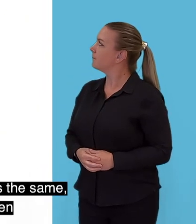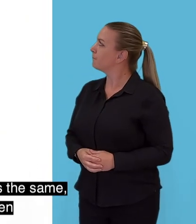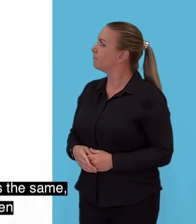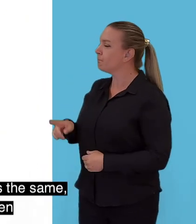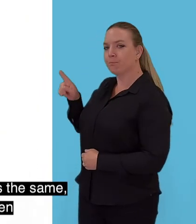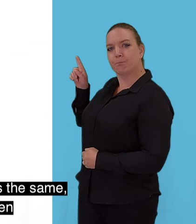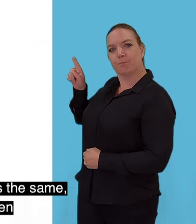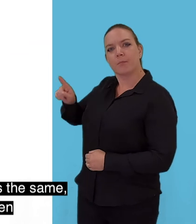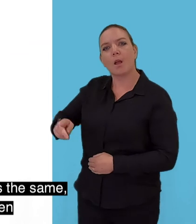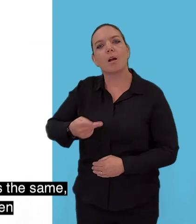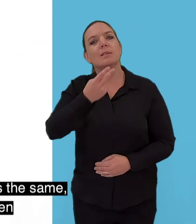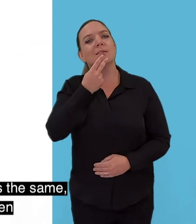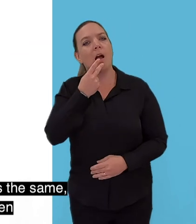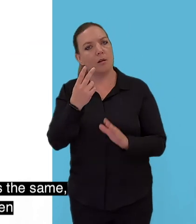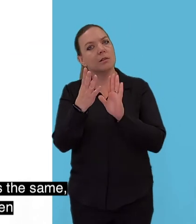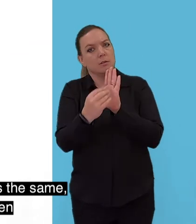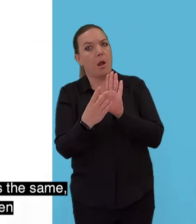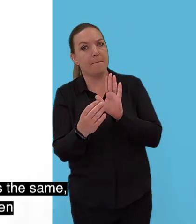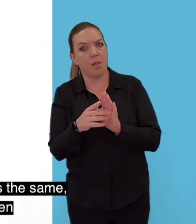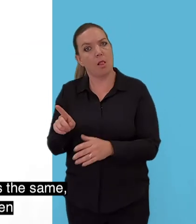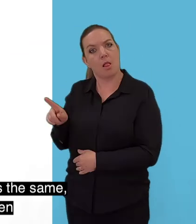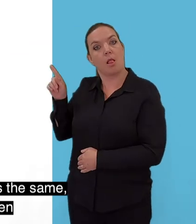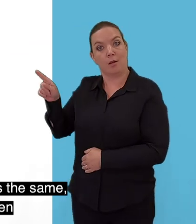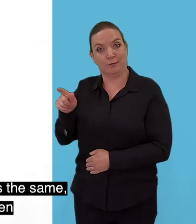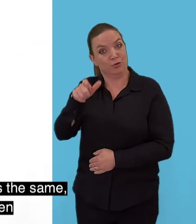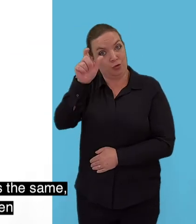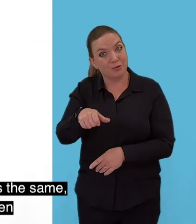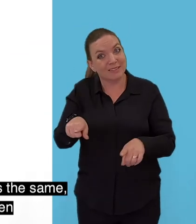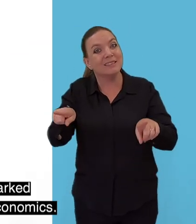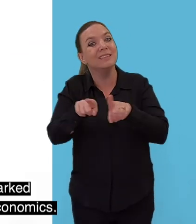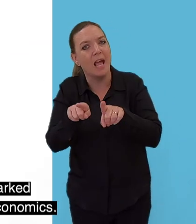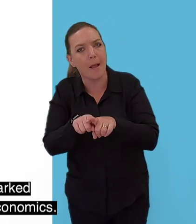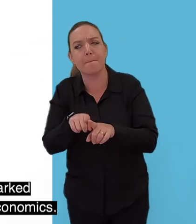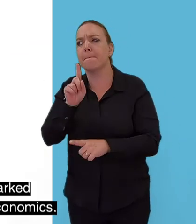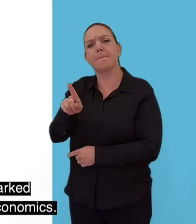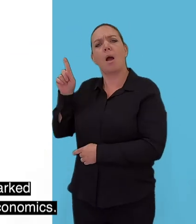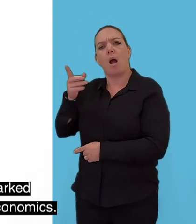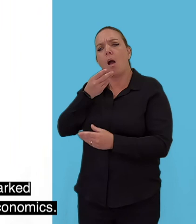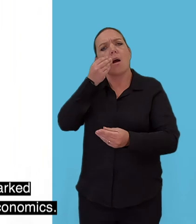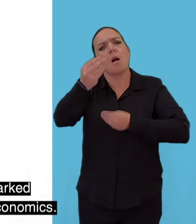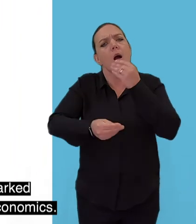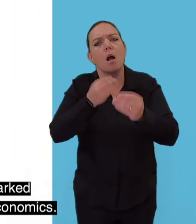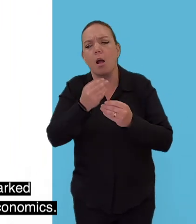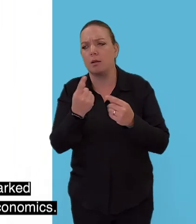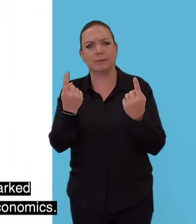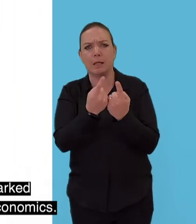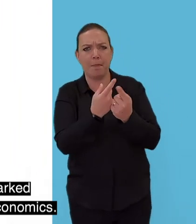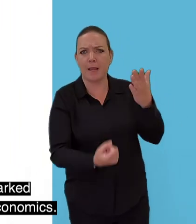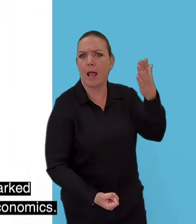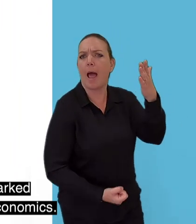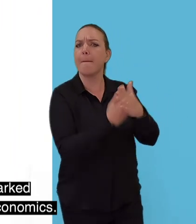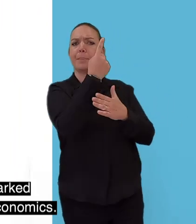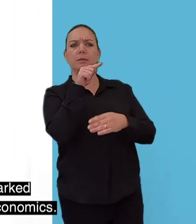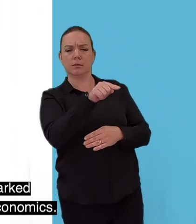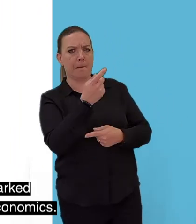In this second example the student does the same except this time they have chosen to talk about a specific event that sparked their interest